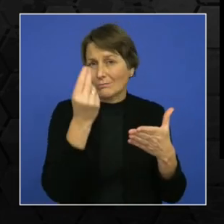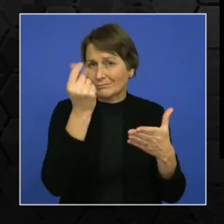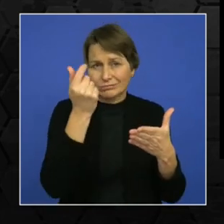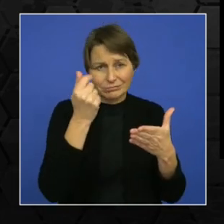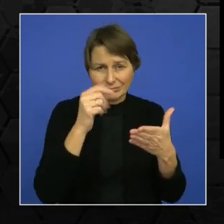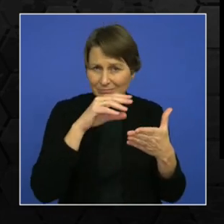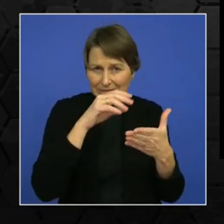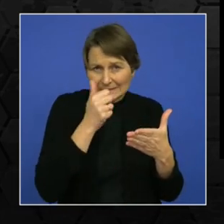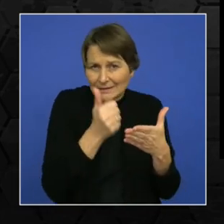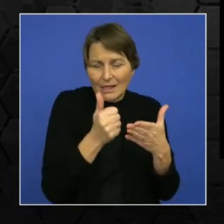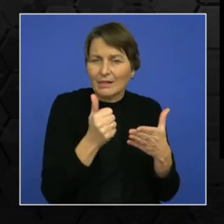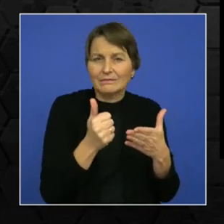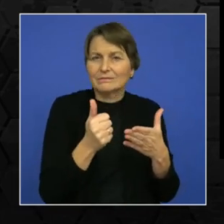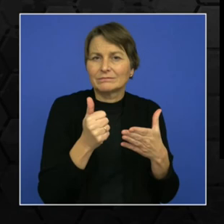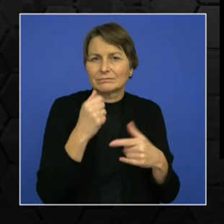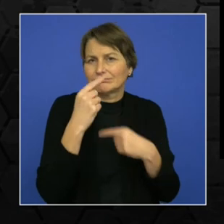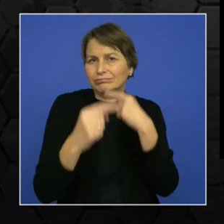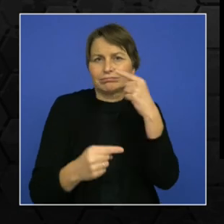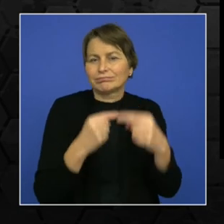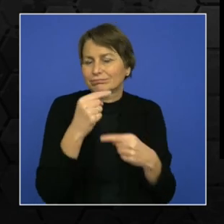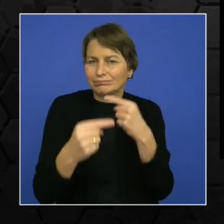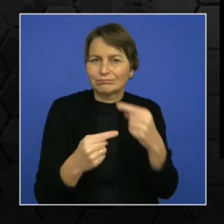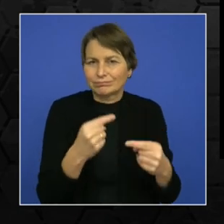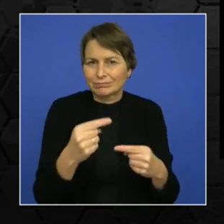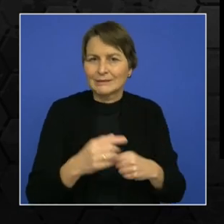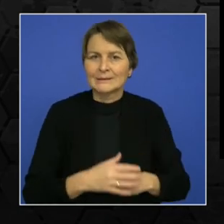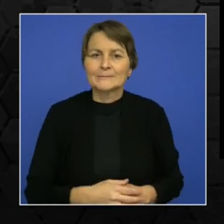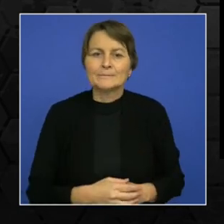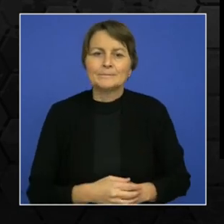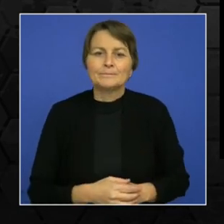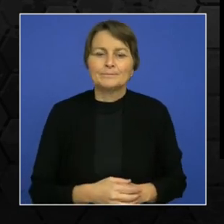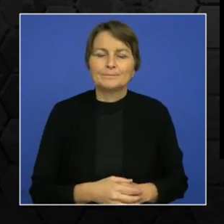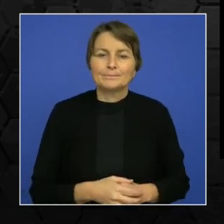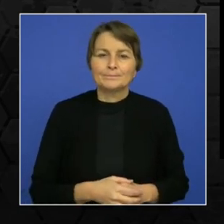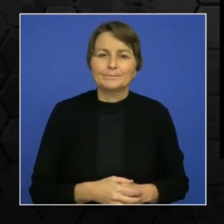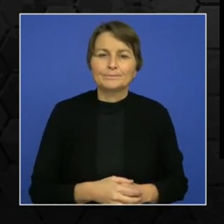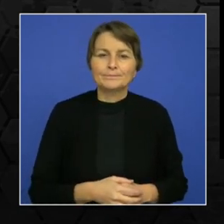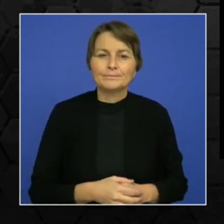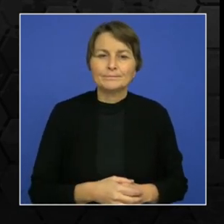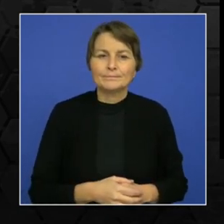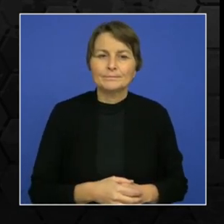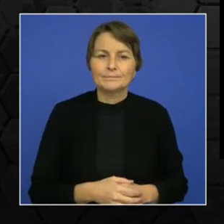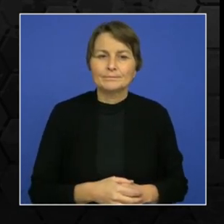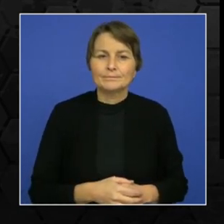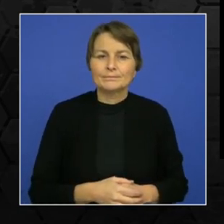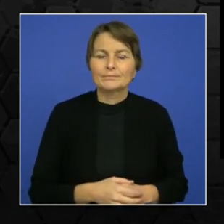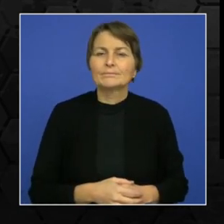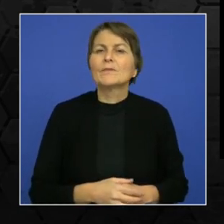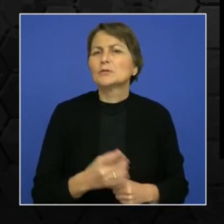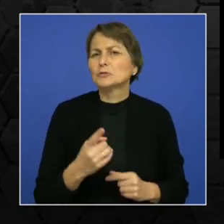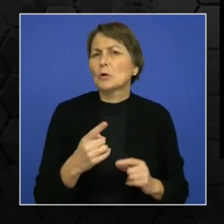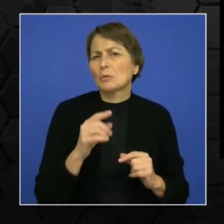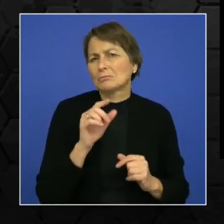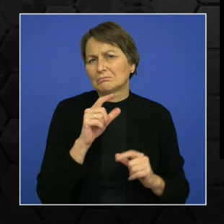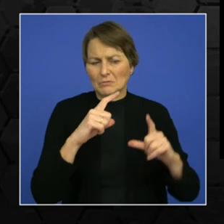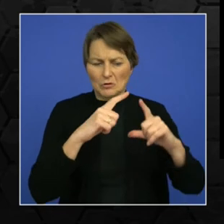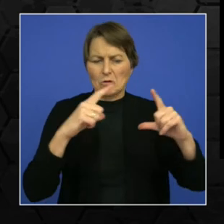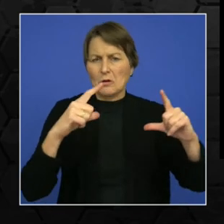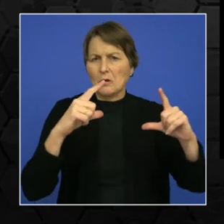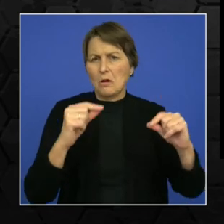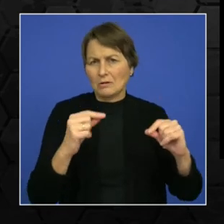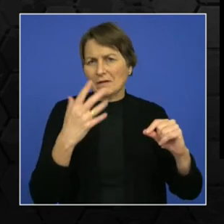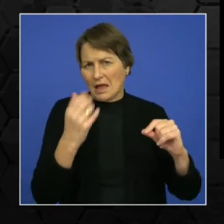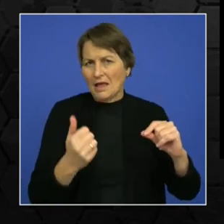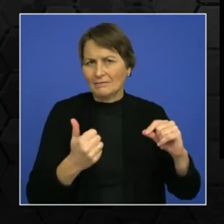ETC determines whether the vehicles passing through the toll plaza are enrolled in the program and electronically debits the accounts of the car owners without stopping